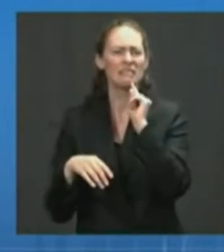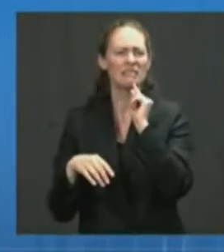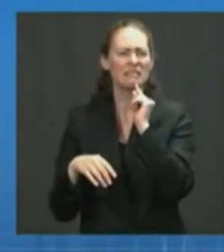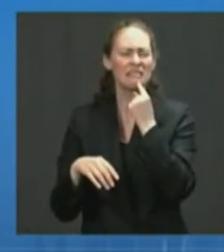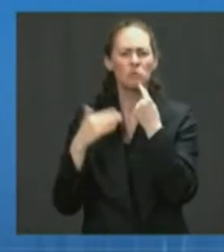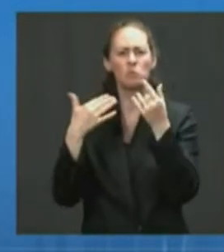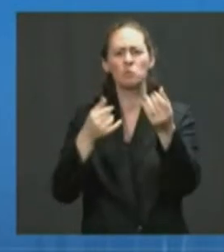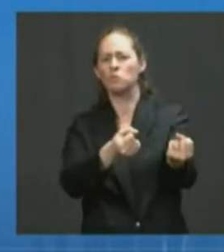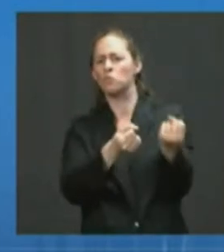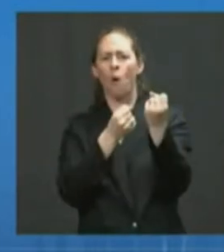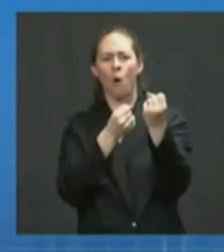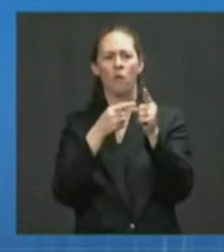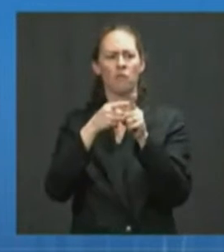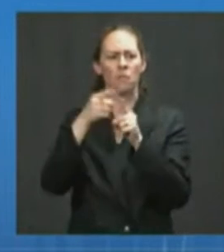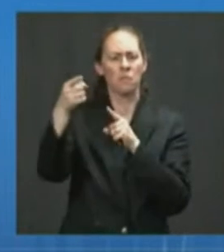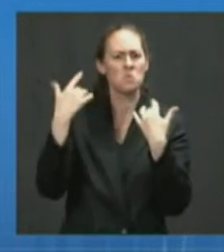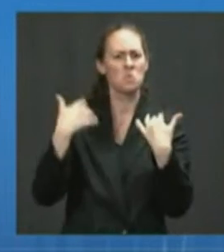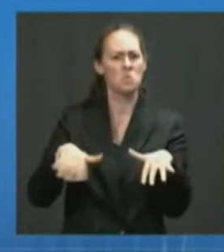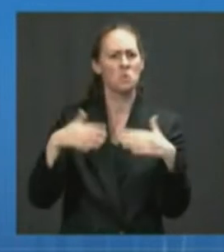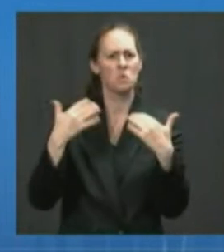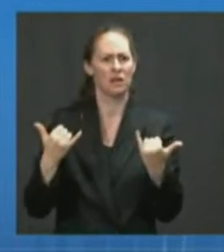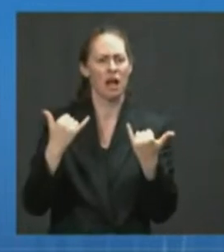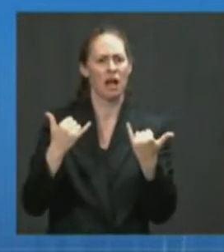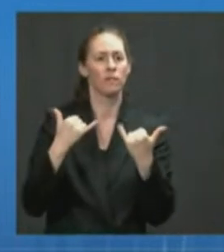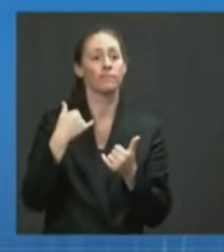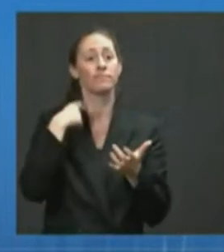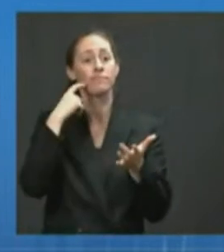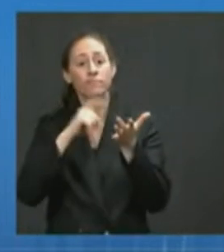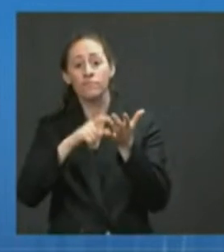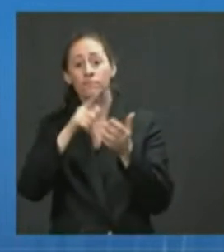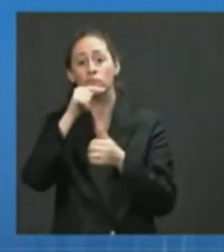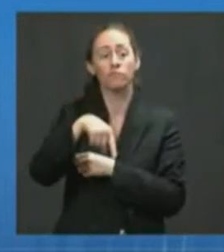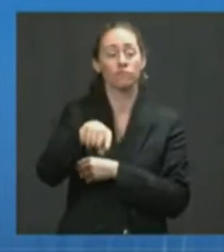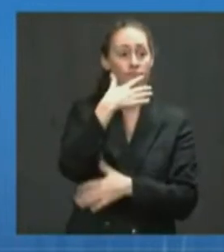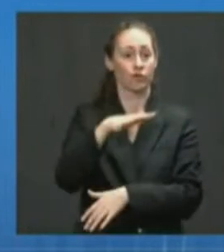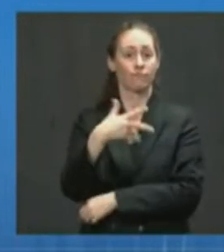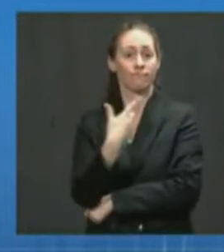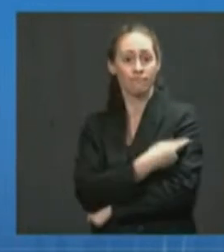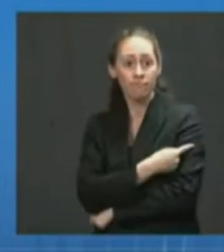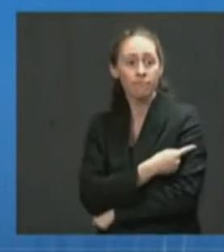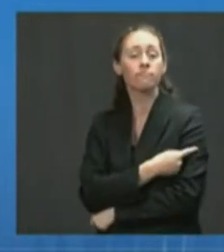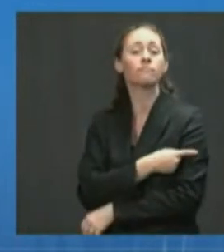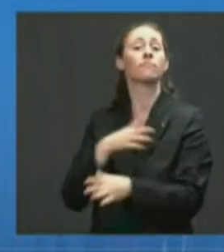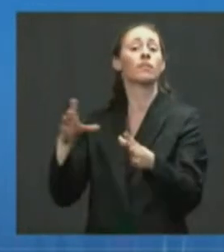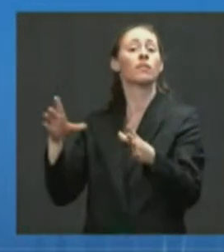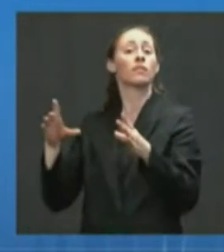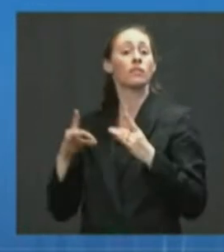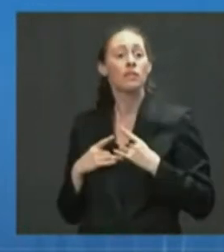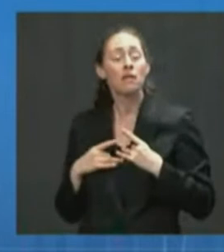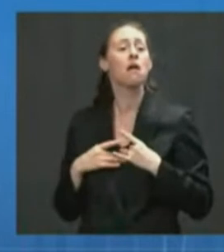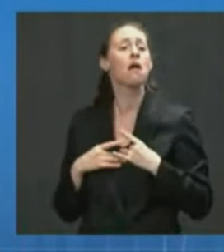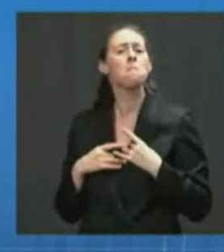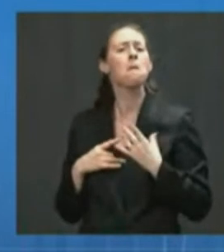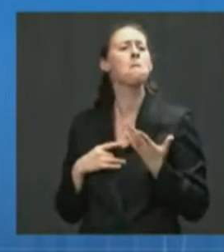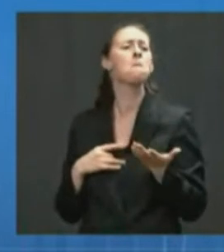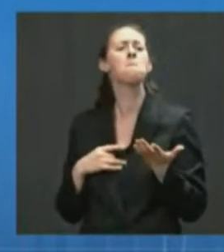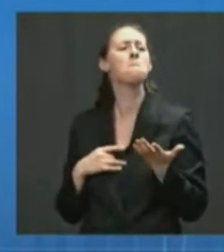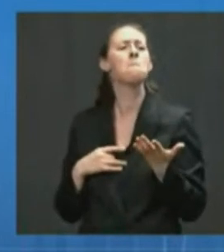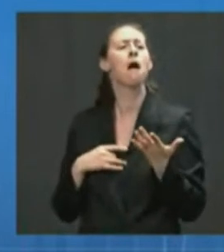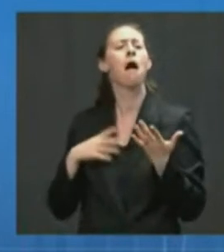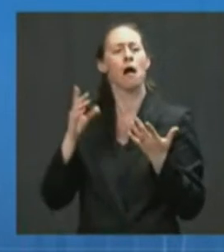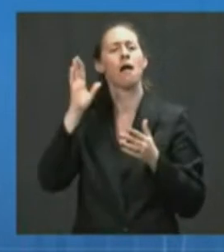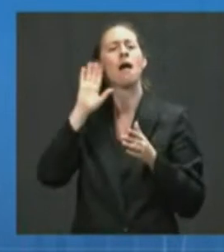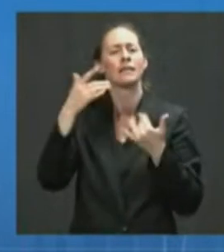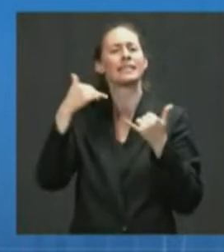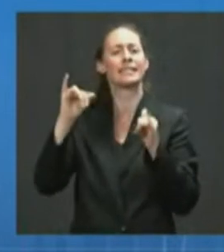infections after vaccination referred commonly to as breakthrough infections, the effectiveness